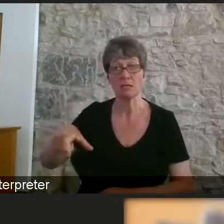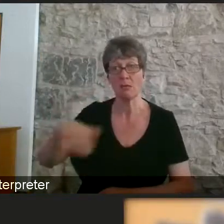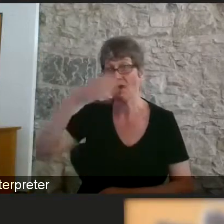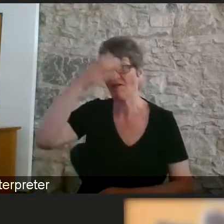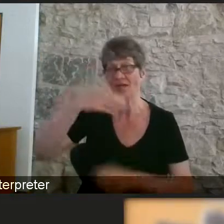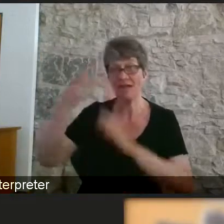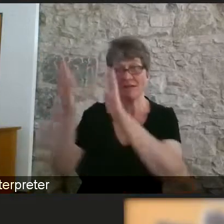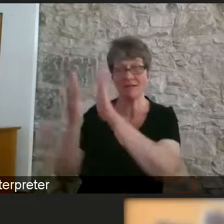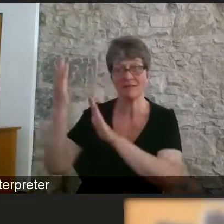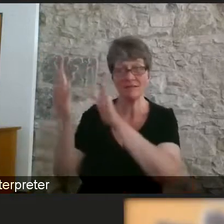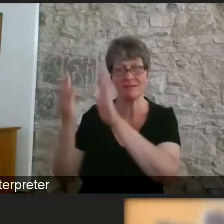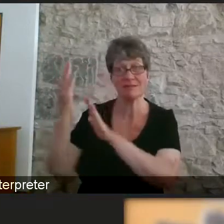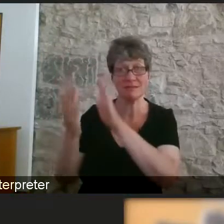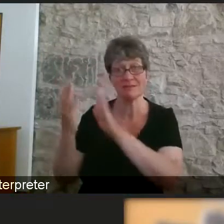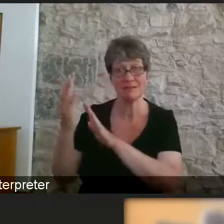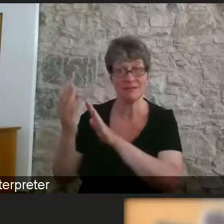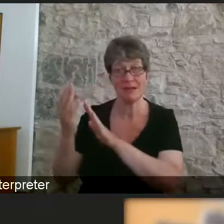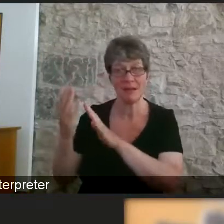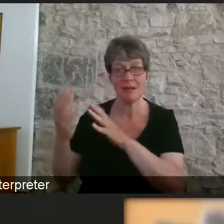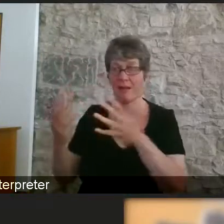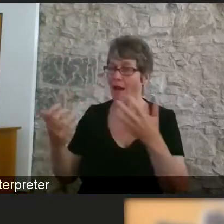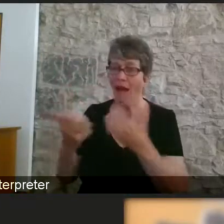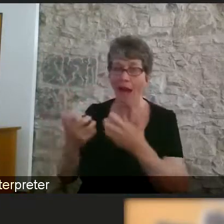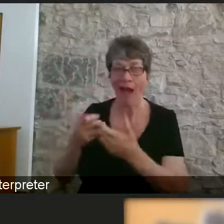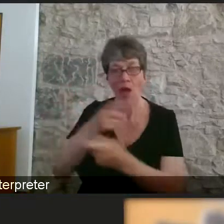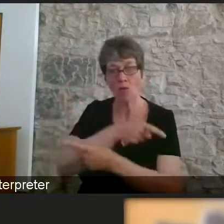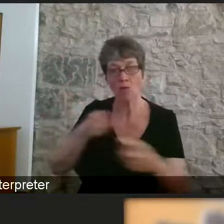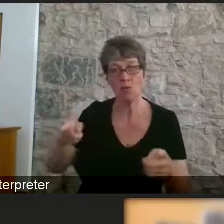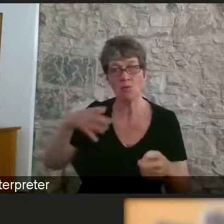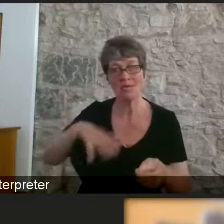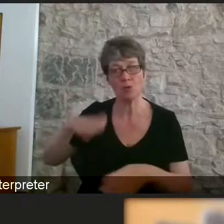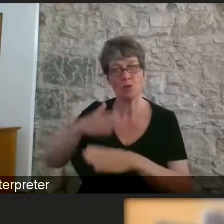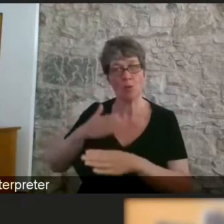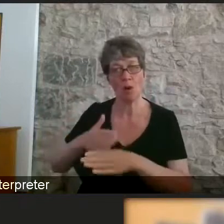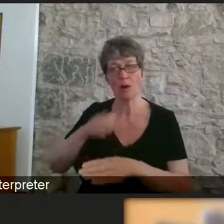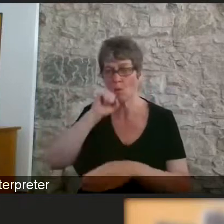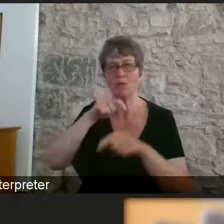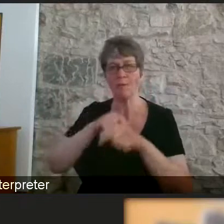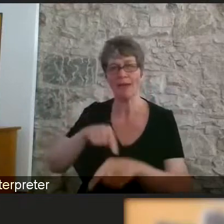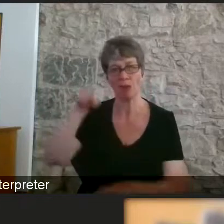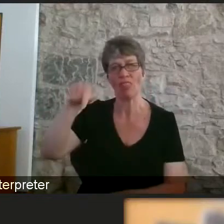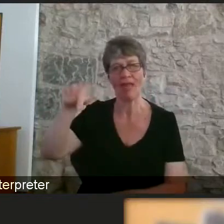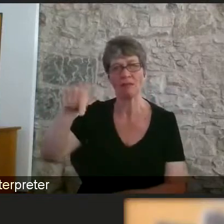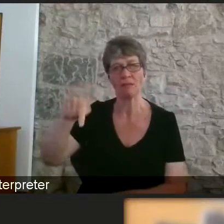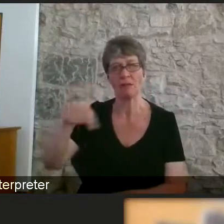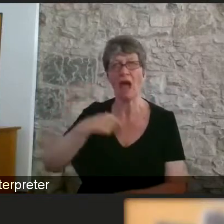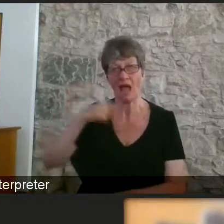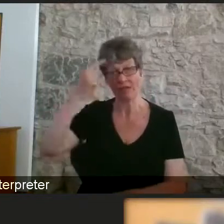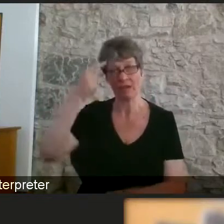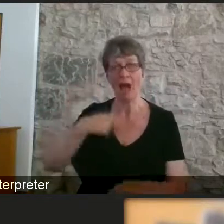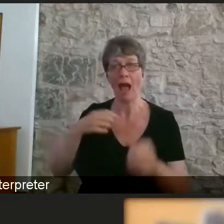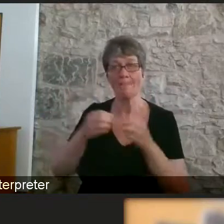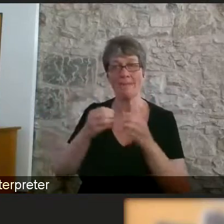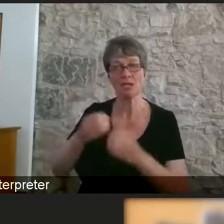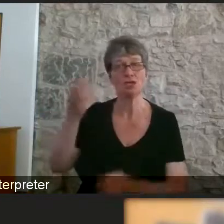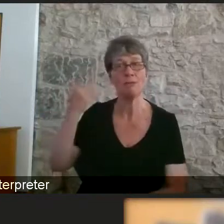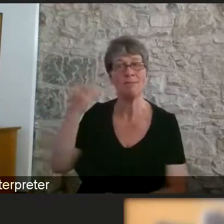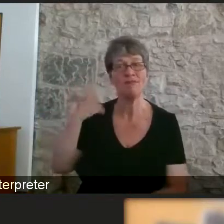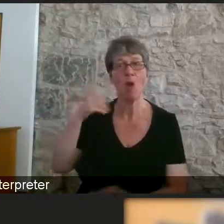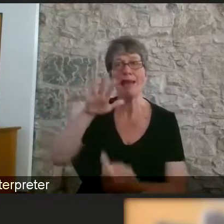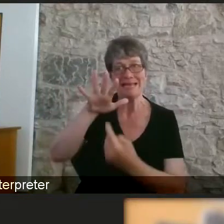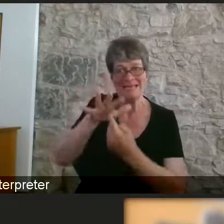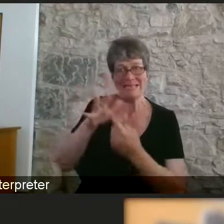where you need to be and how you need to work. I think, as I mentioned earlier, think the key thing here is